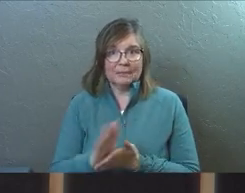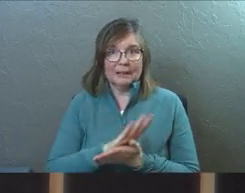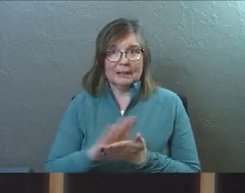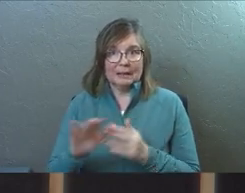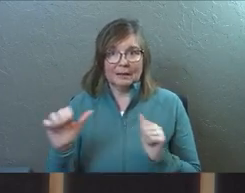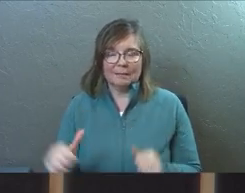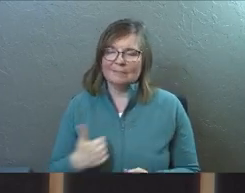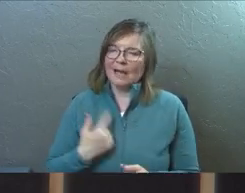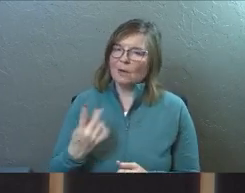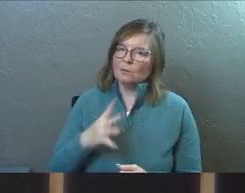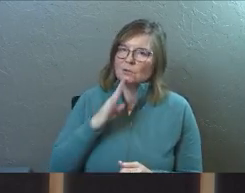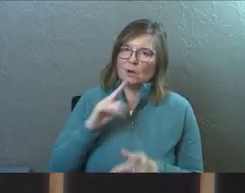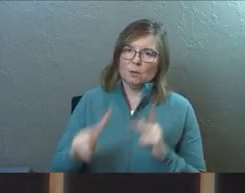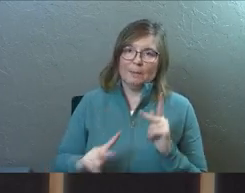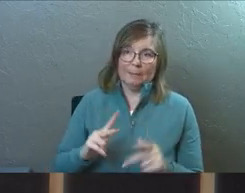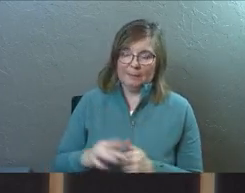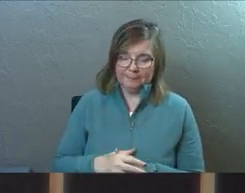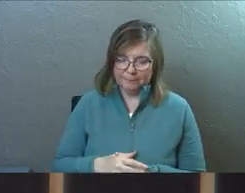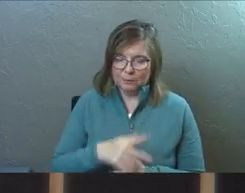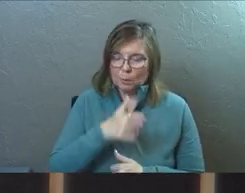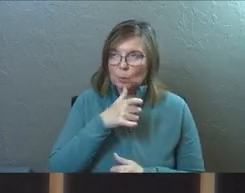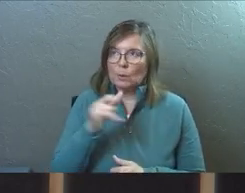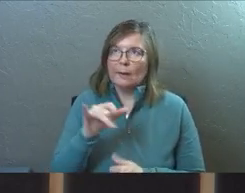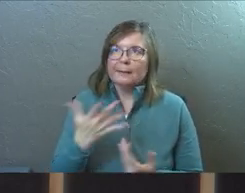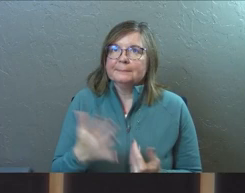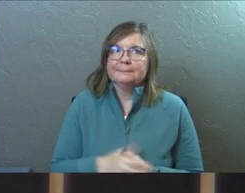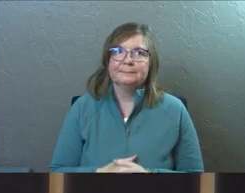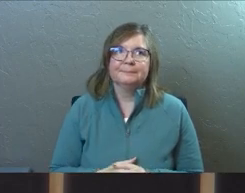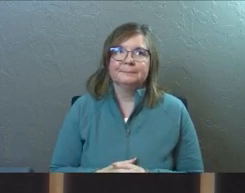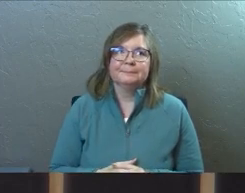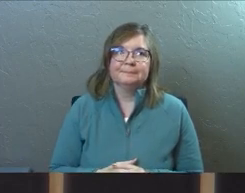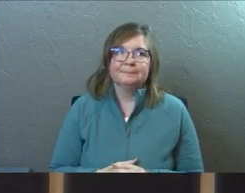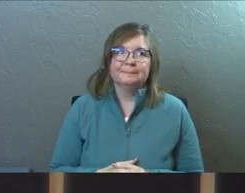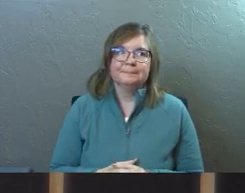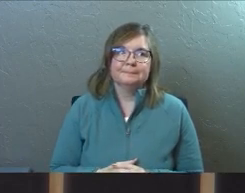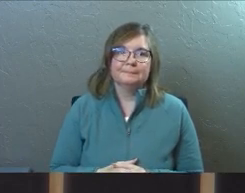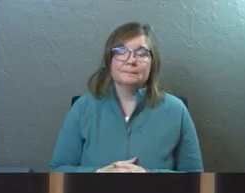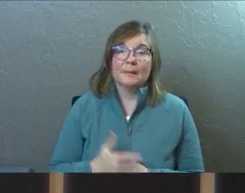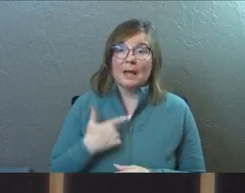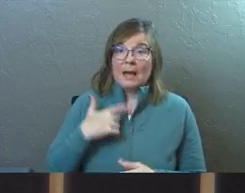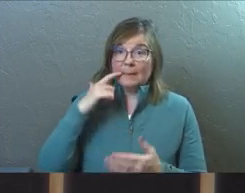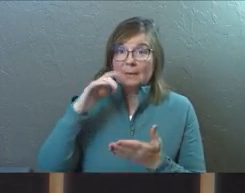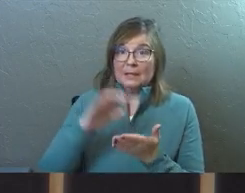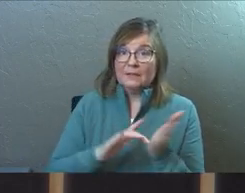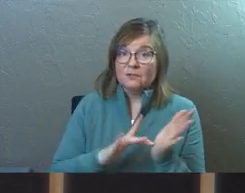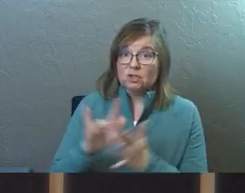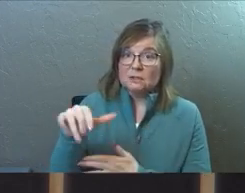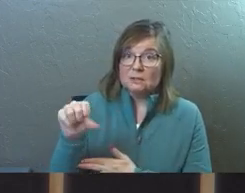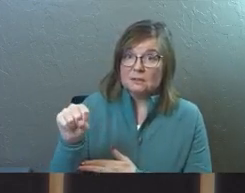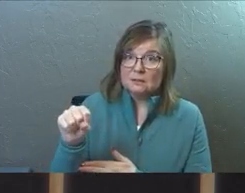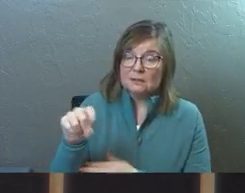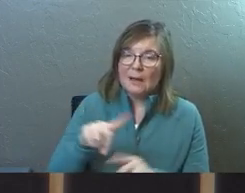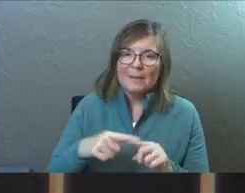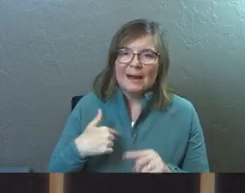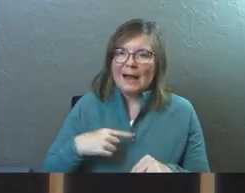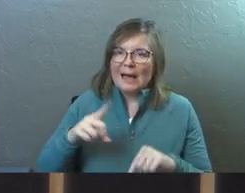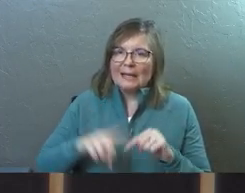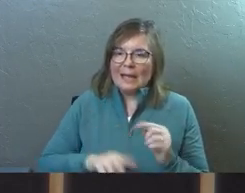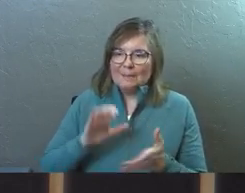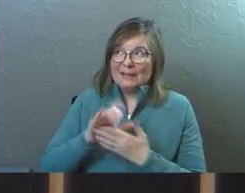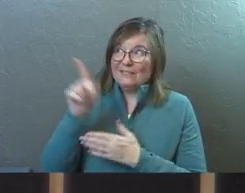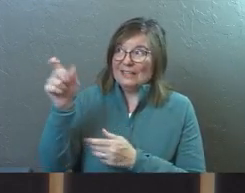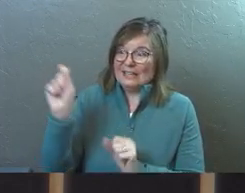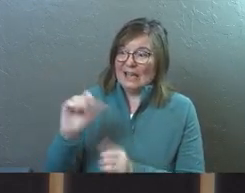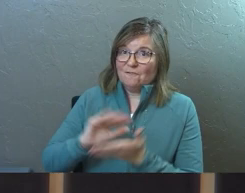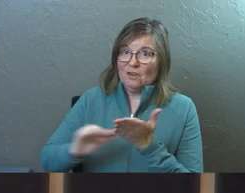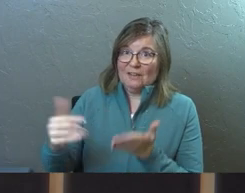I always talk to people who are like, I believe in Jesus, but I can't believe